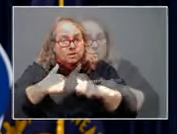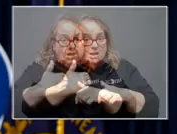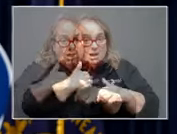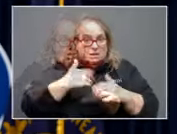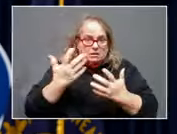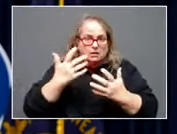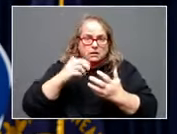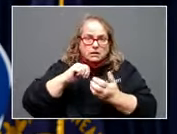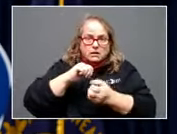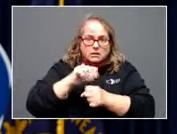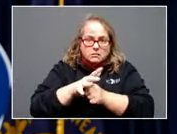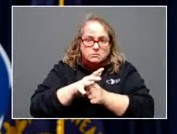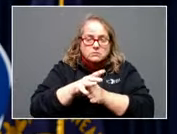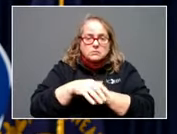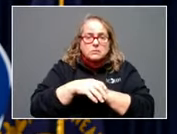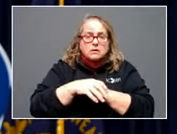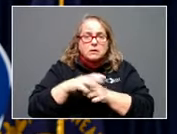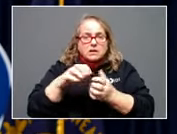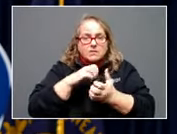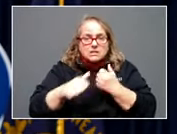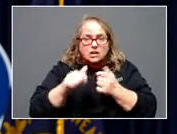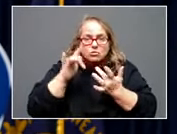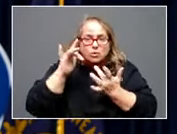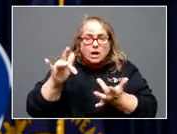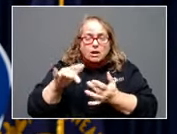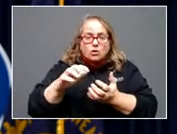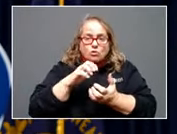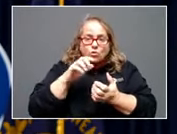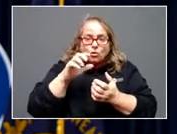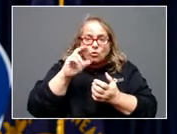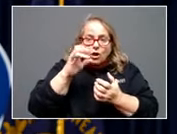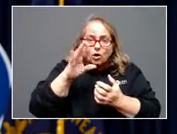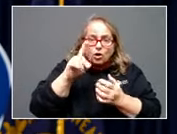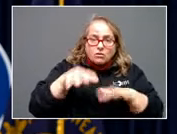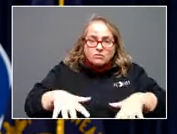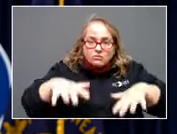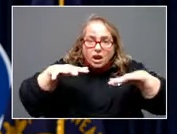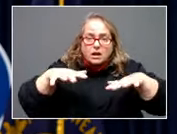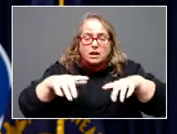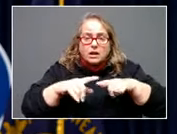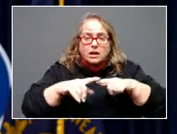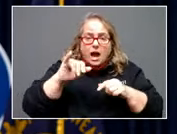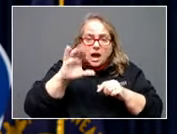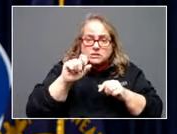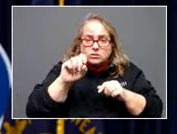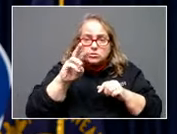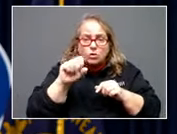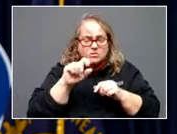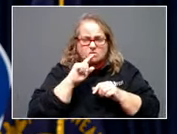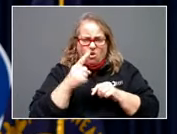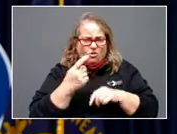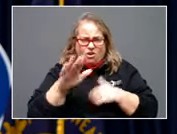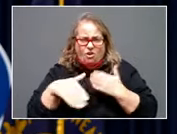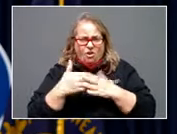tornadoes, record ice storm, record flooding. And that's just this year. Then there is a brighter future waiting for